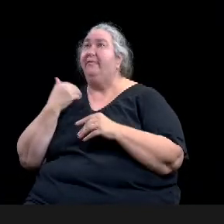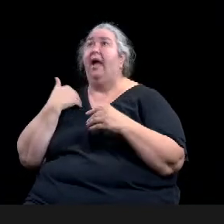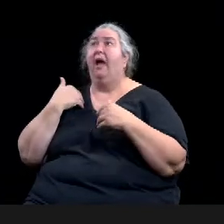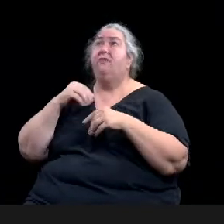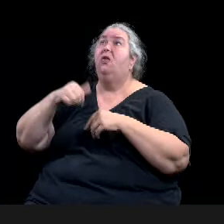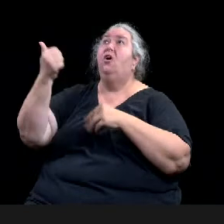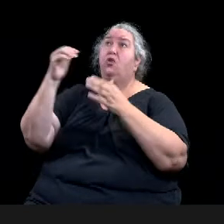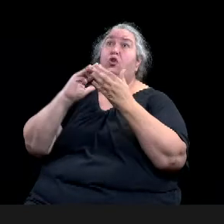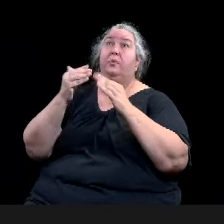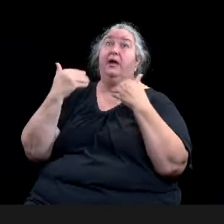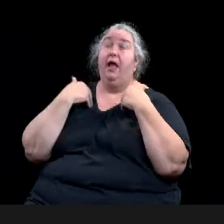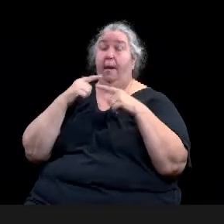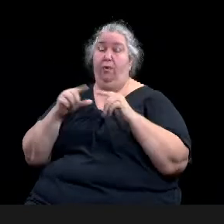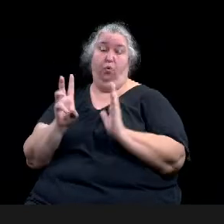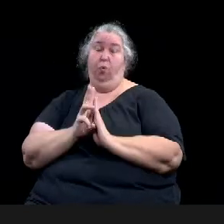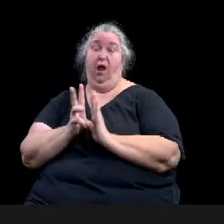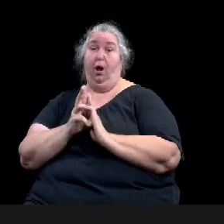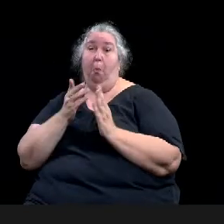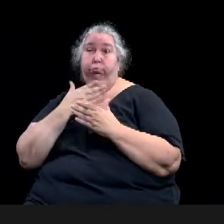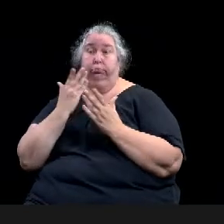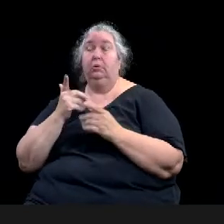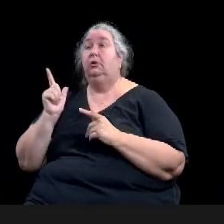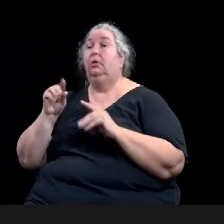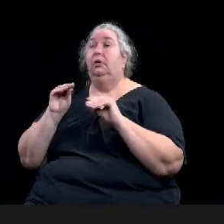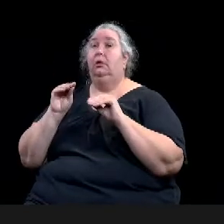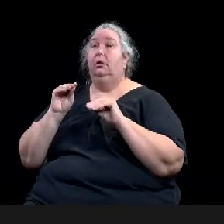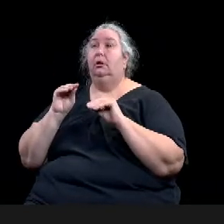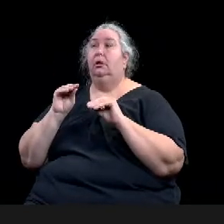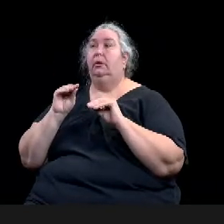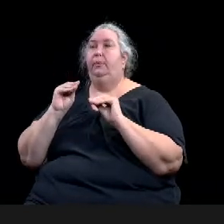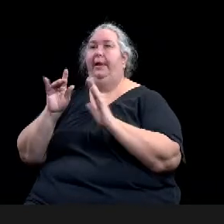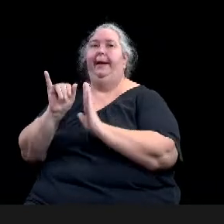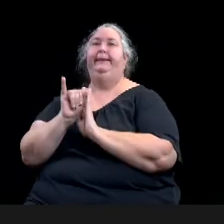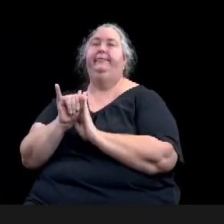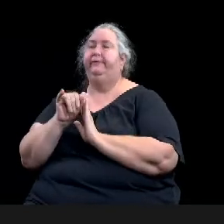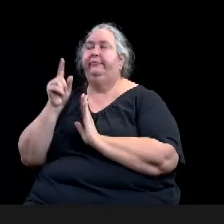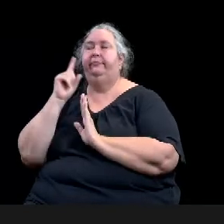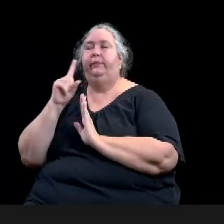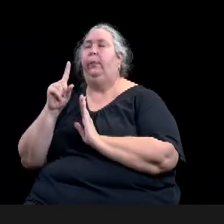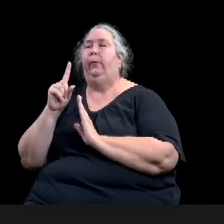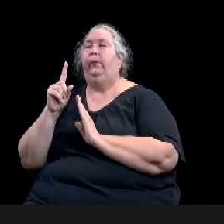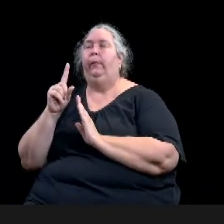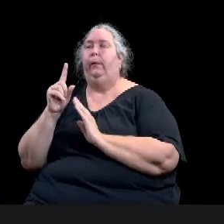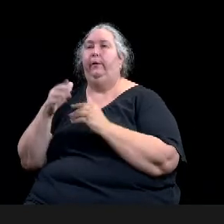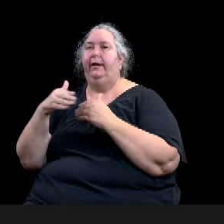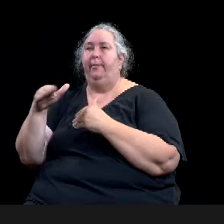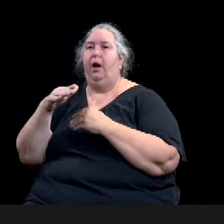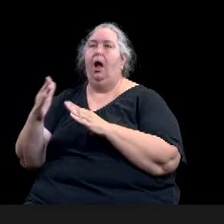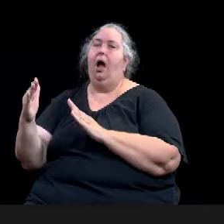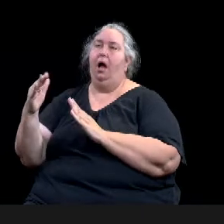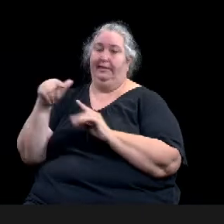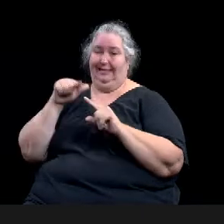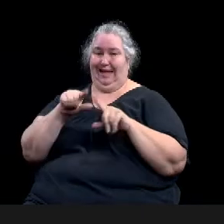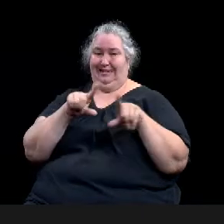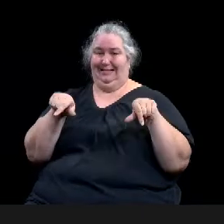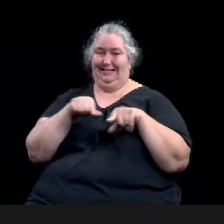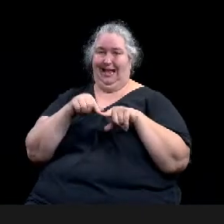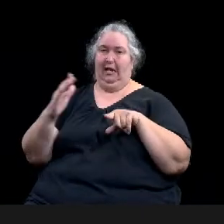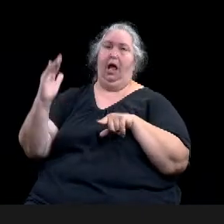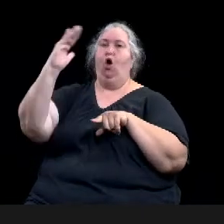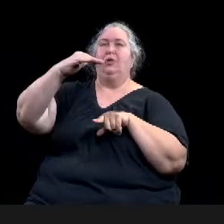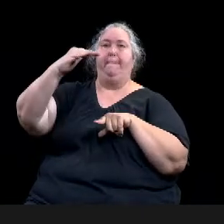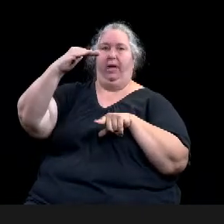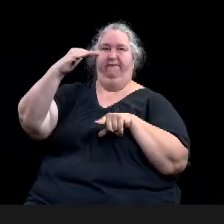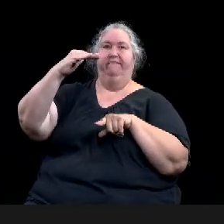of an existing intersection sign, street signs. So, um, just to help identifying the neighborhood, identifying the area.